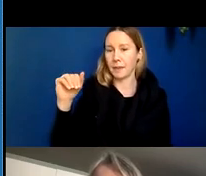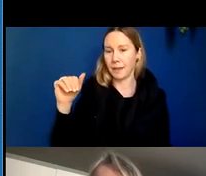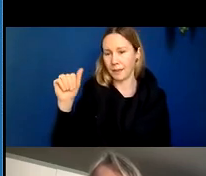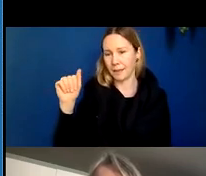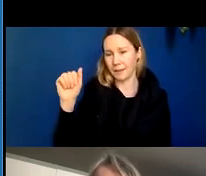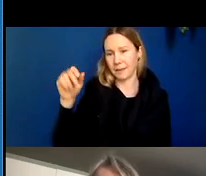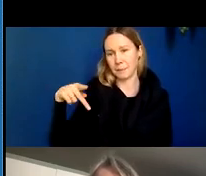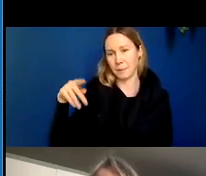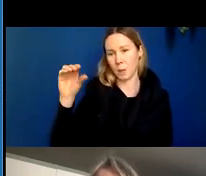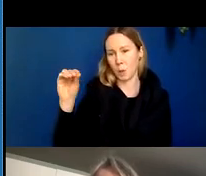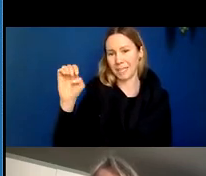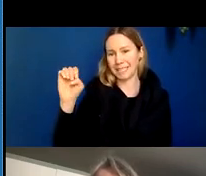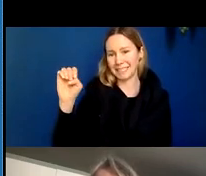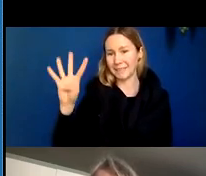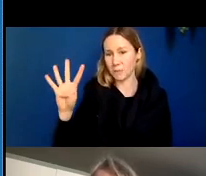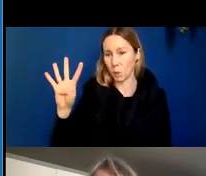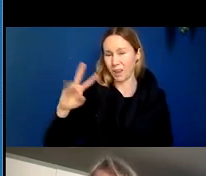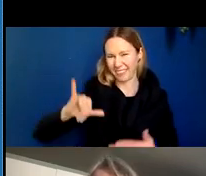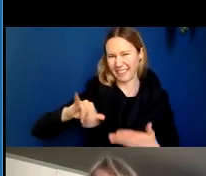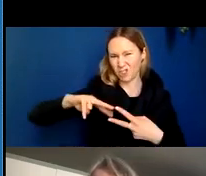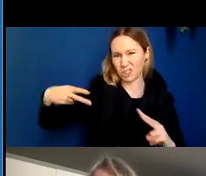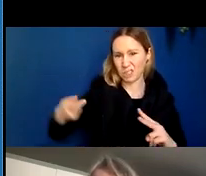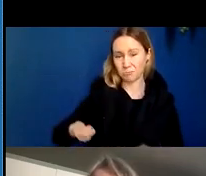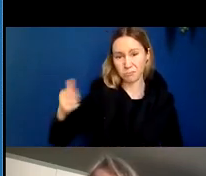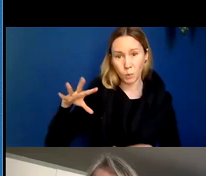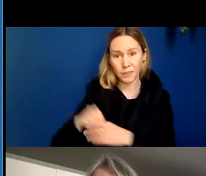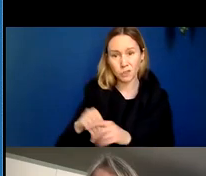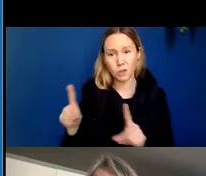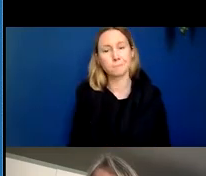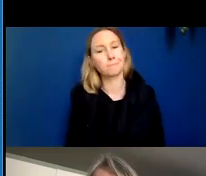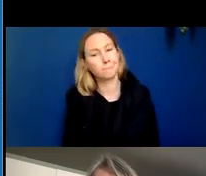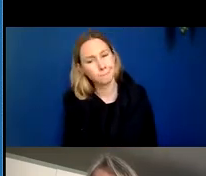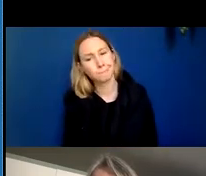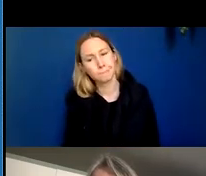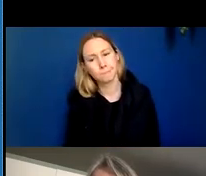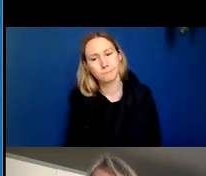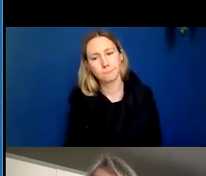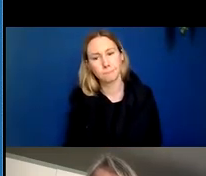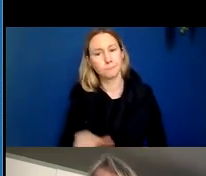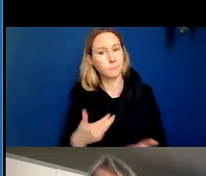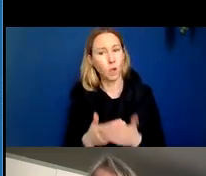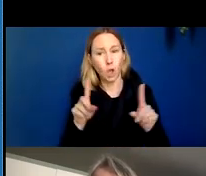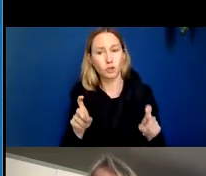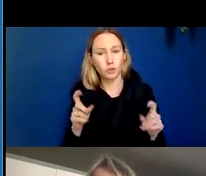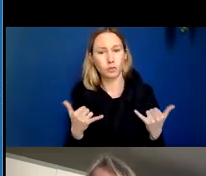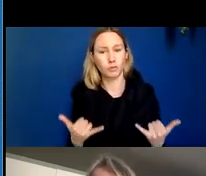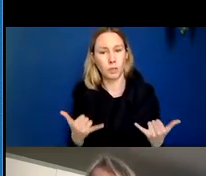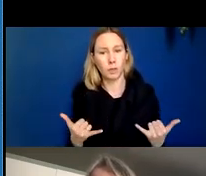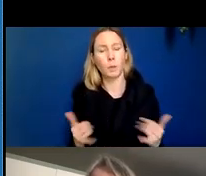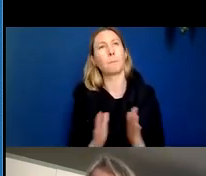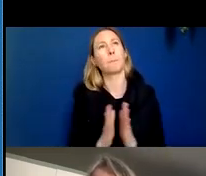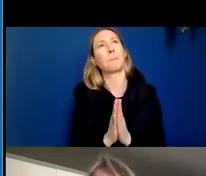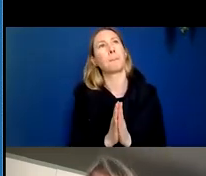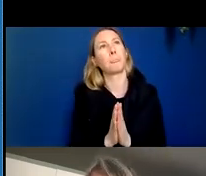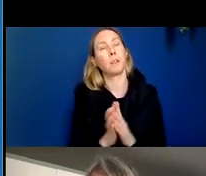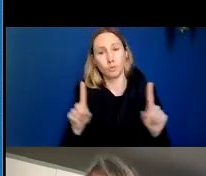aducanumab well so aducanumab right now you know the only all the trials are the only trial